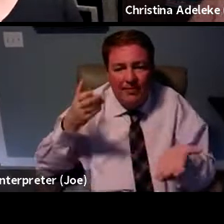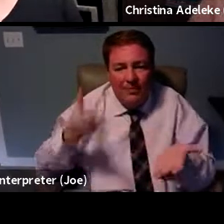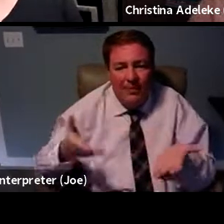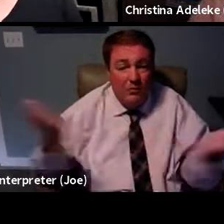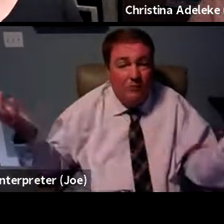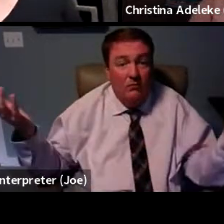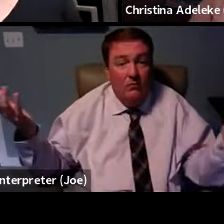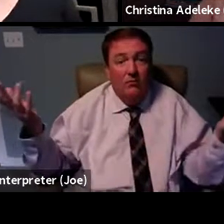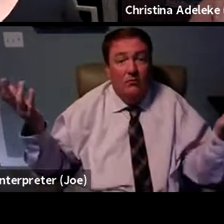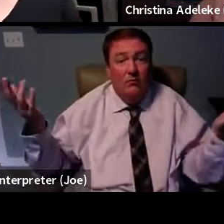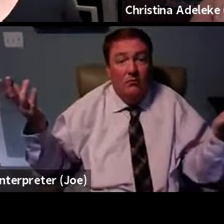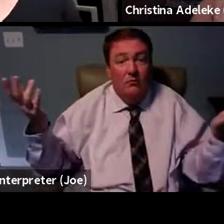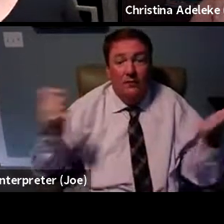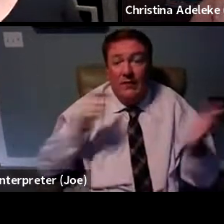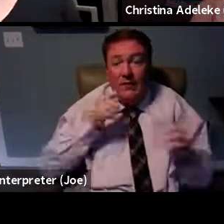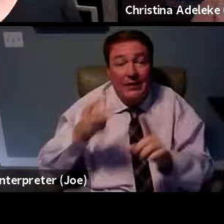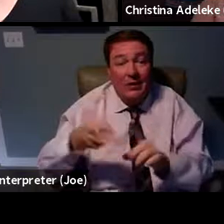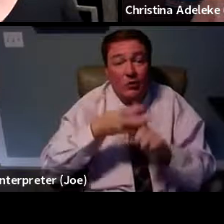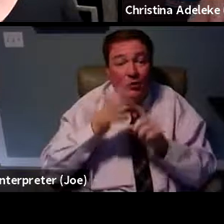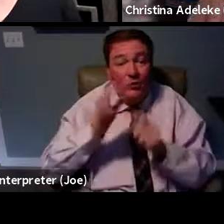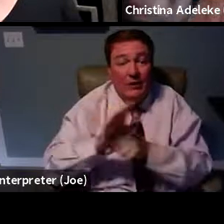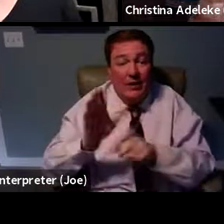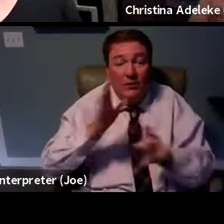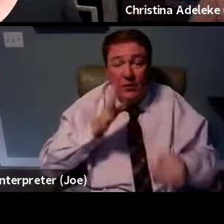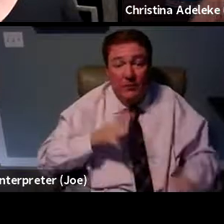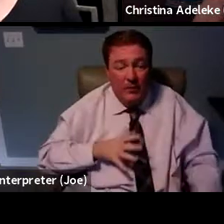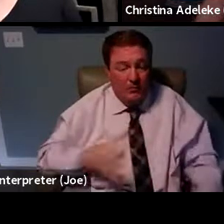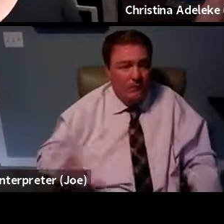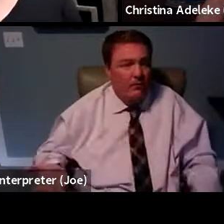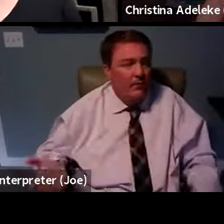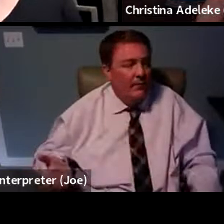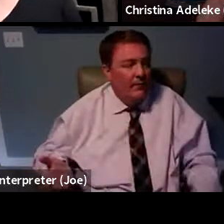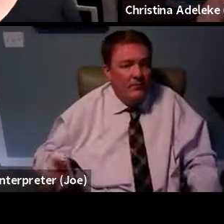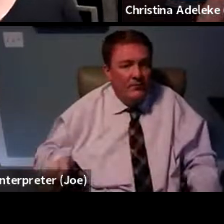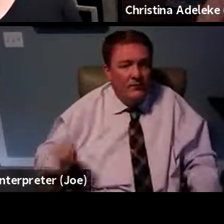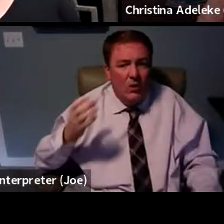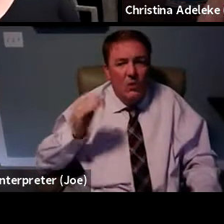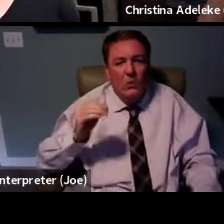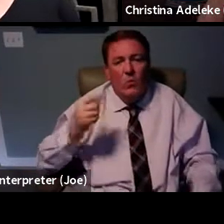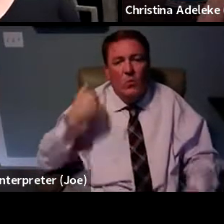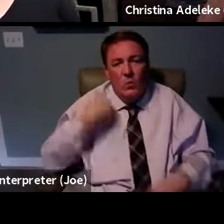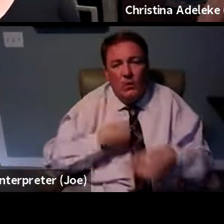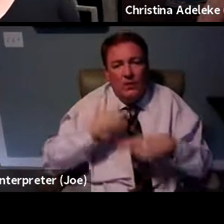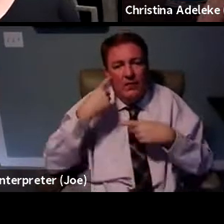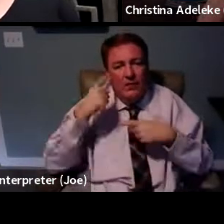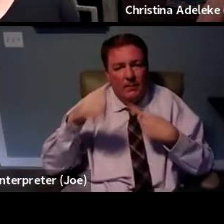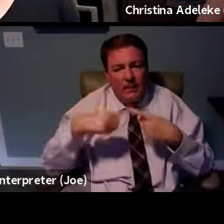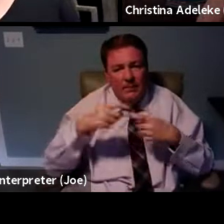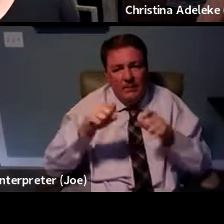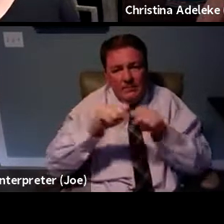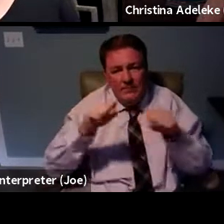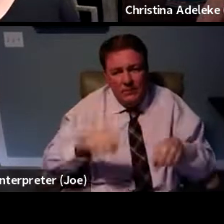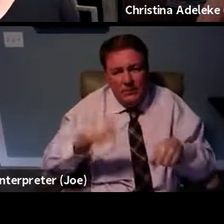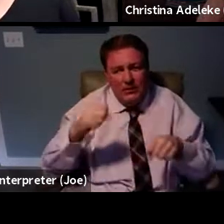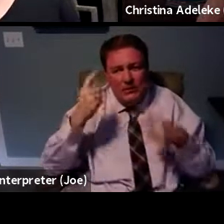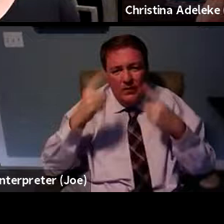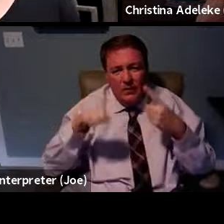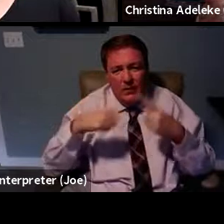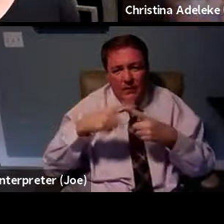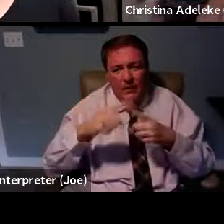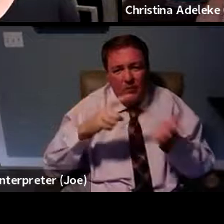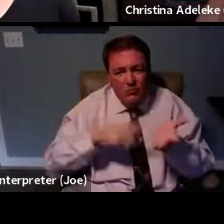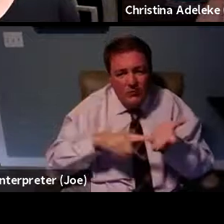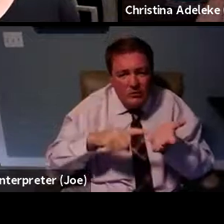know, they didn't recruit enough women. And, you know, so also, as we think about the system, we need to think about the research